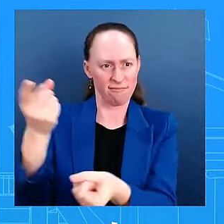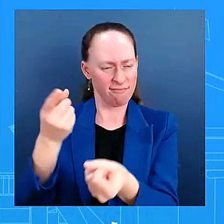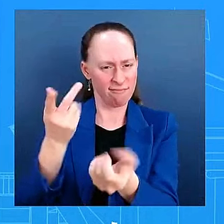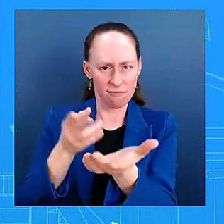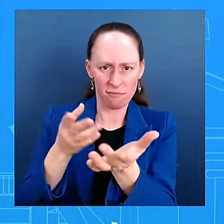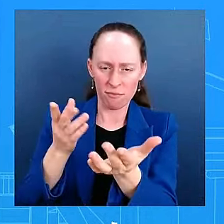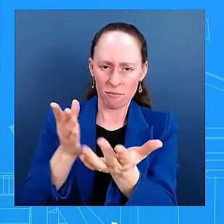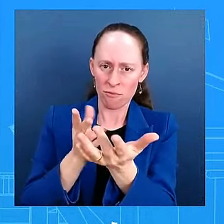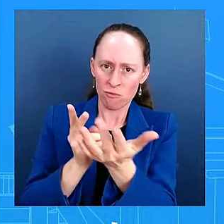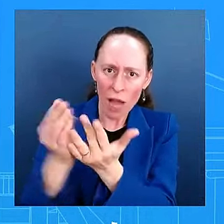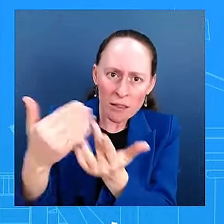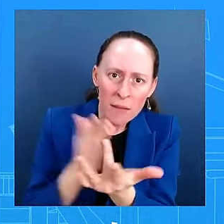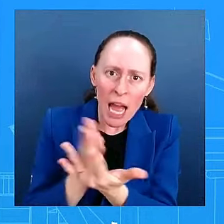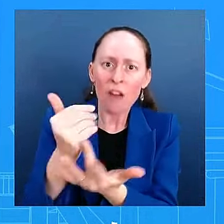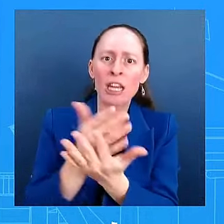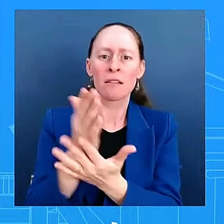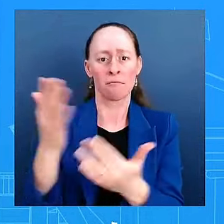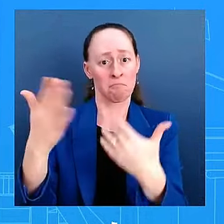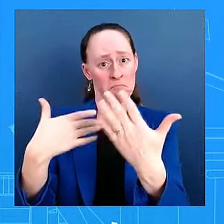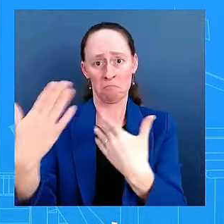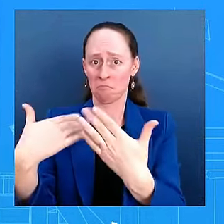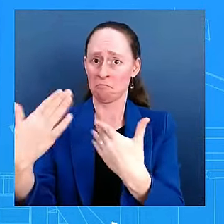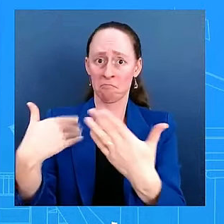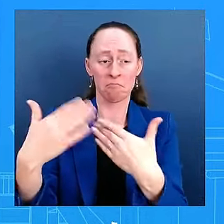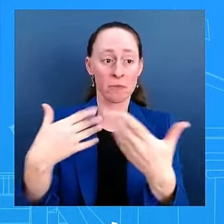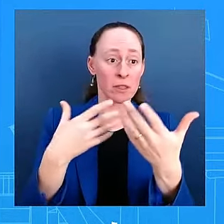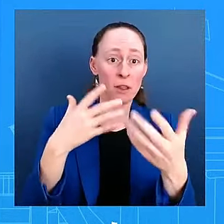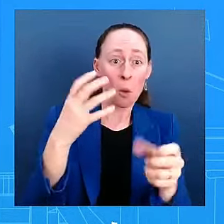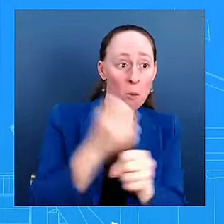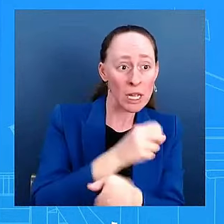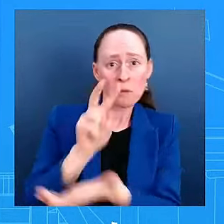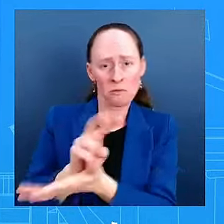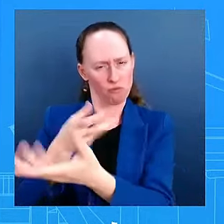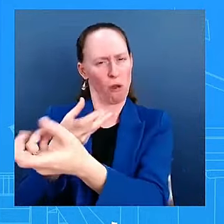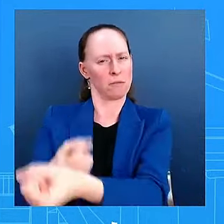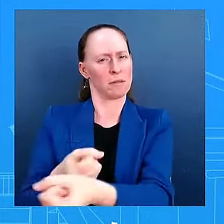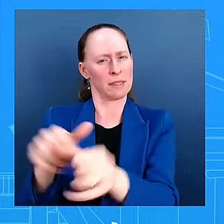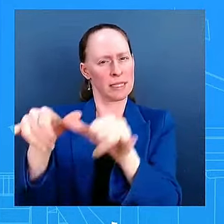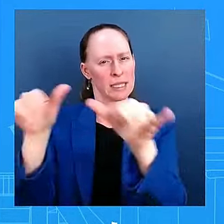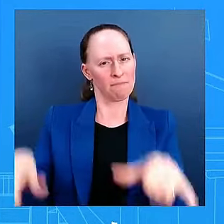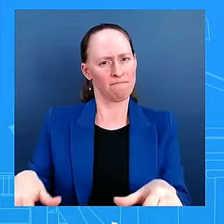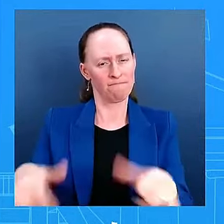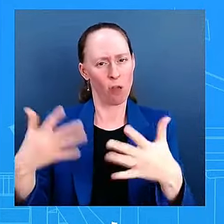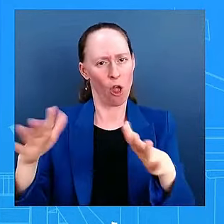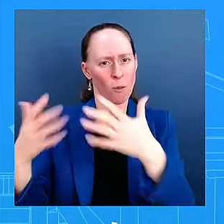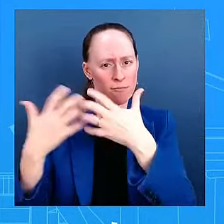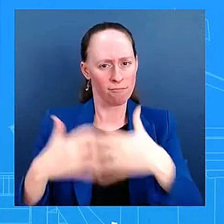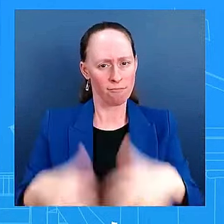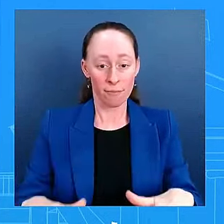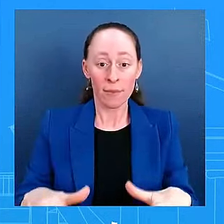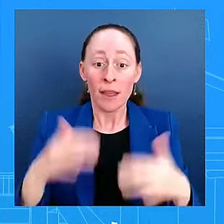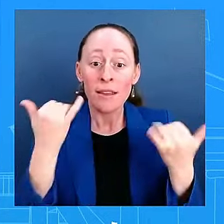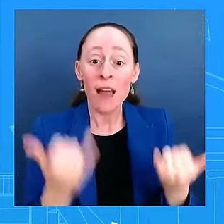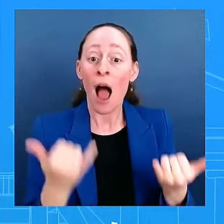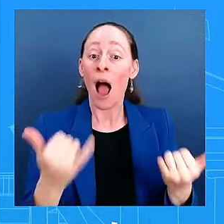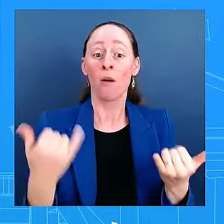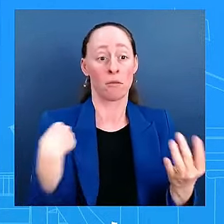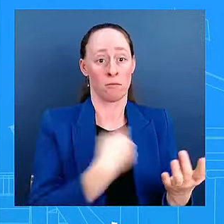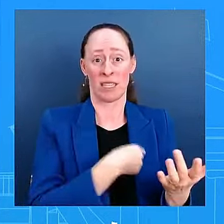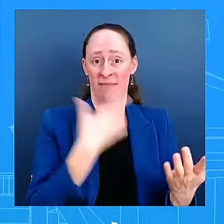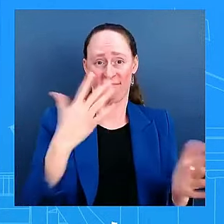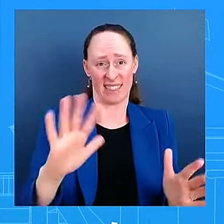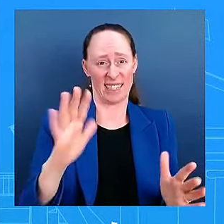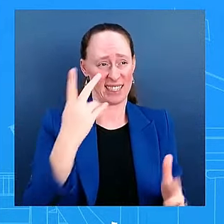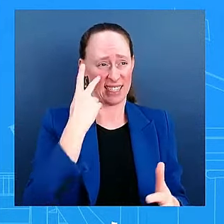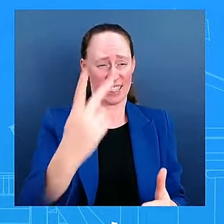economy in the world. And the President and the Vice President are proud to have change America for the